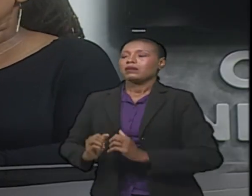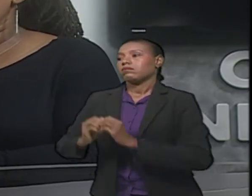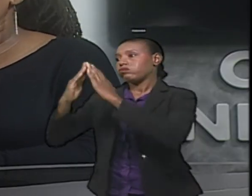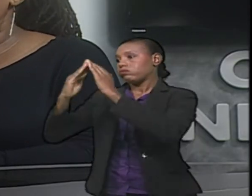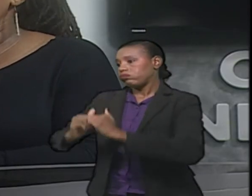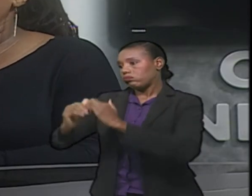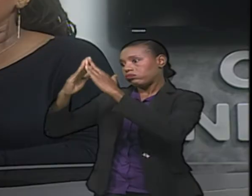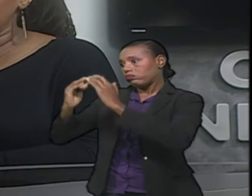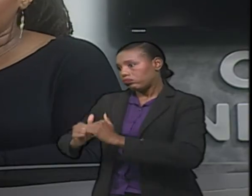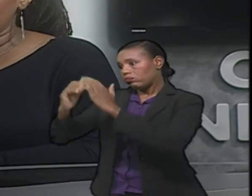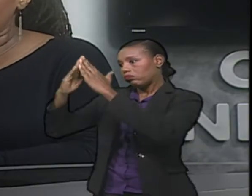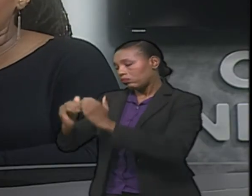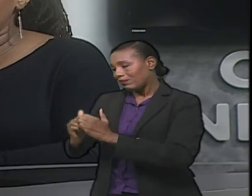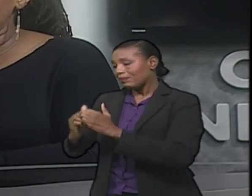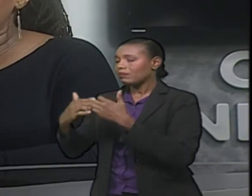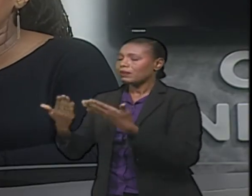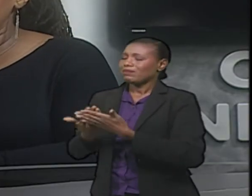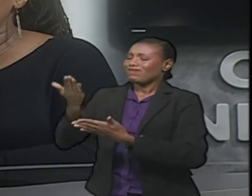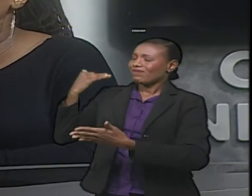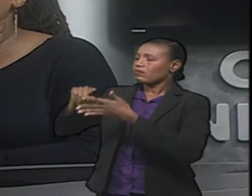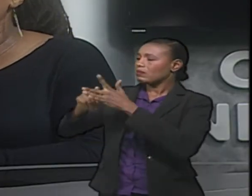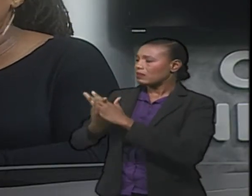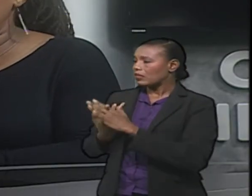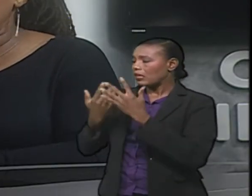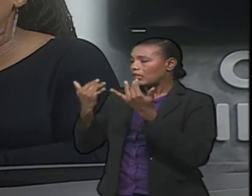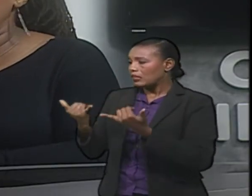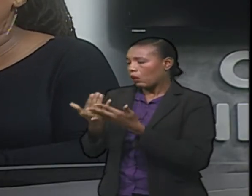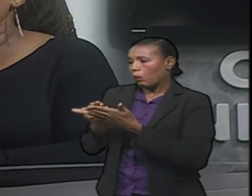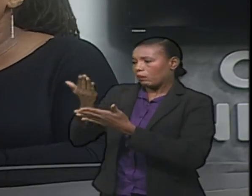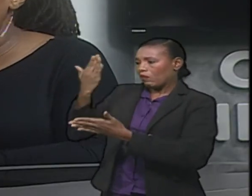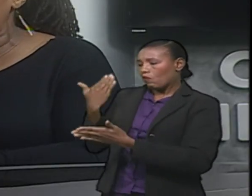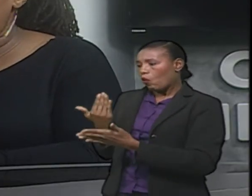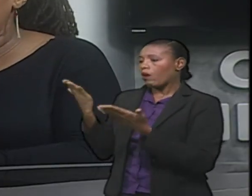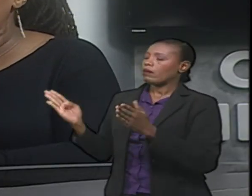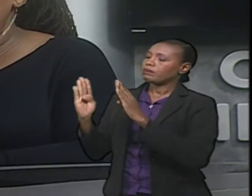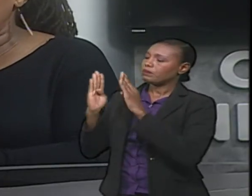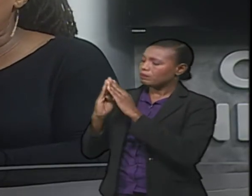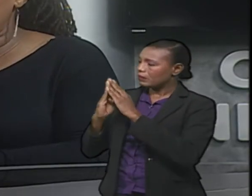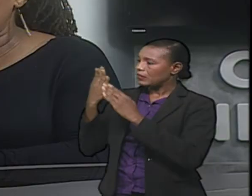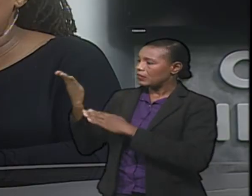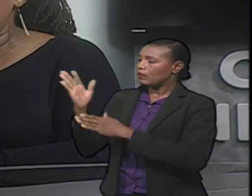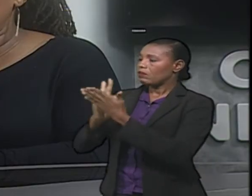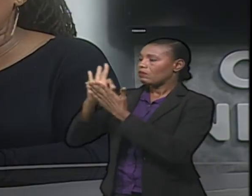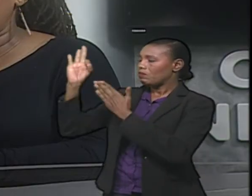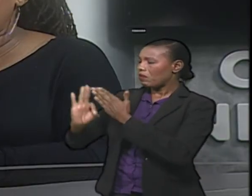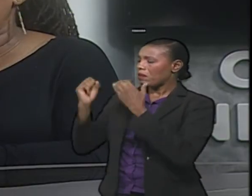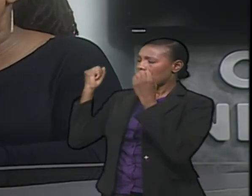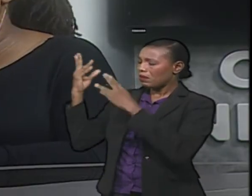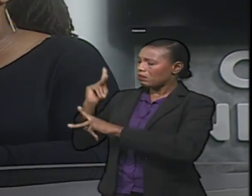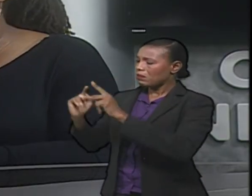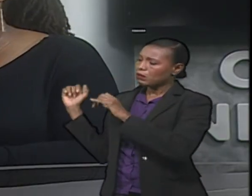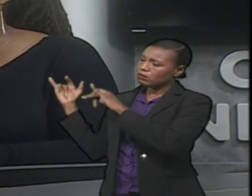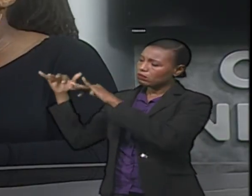So the Association has been restarted. There was an informal meeting in mid-February that a number of people attended and